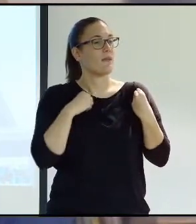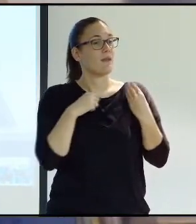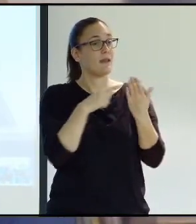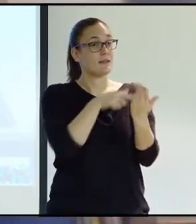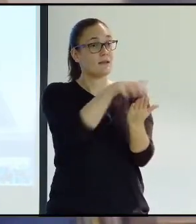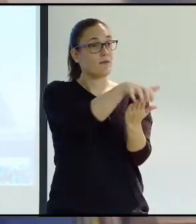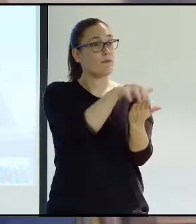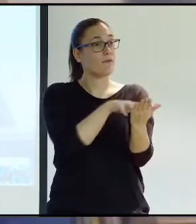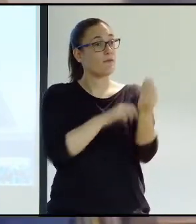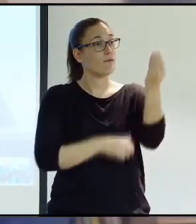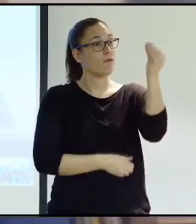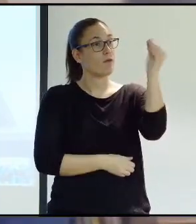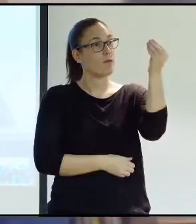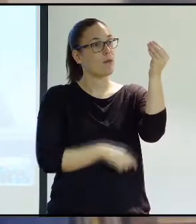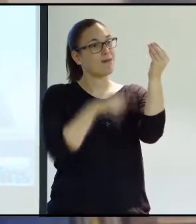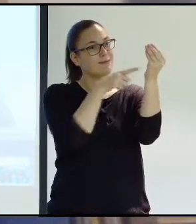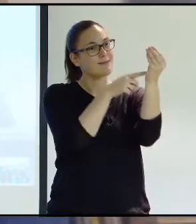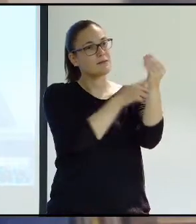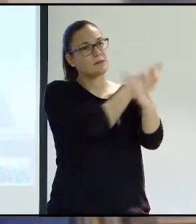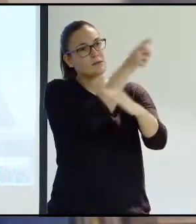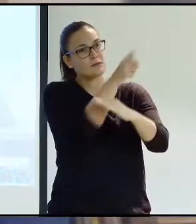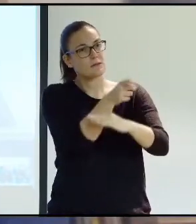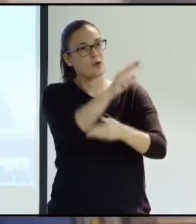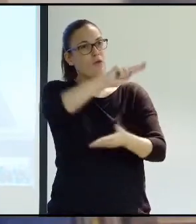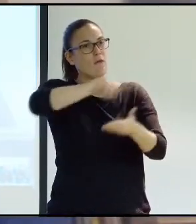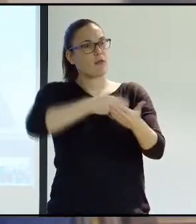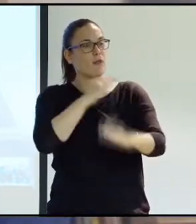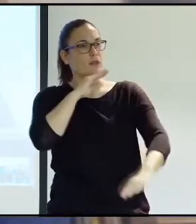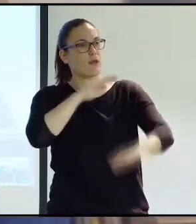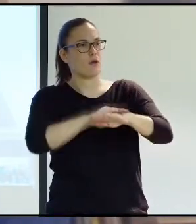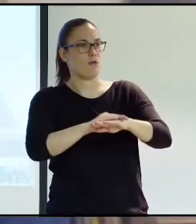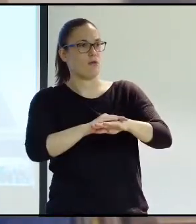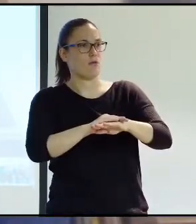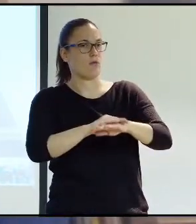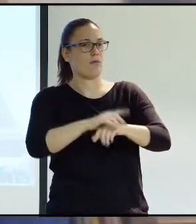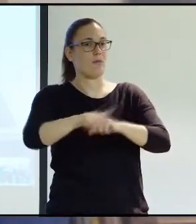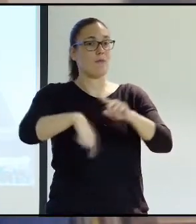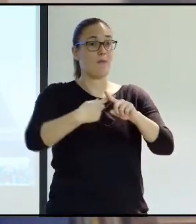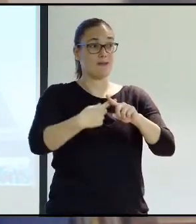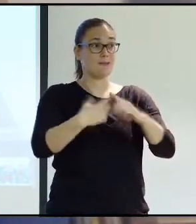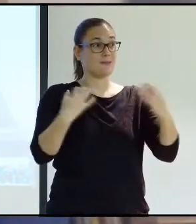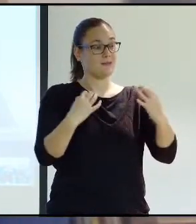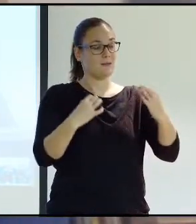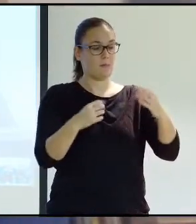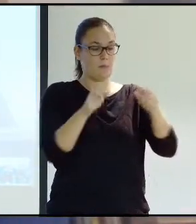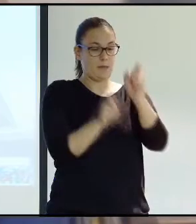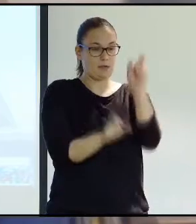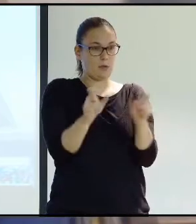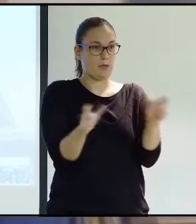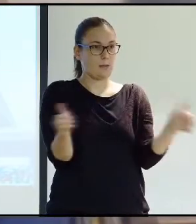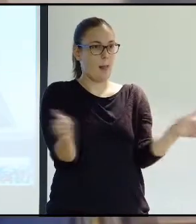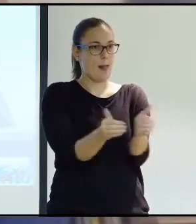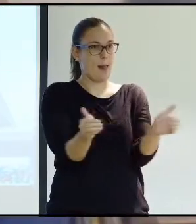to bring about independent living and to force compliance with the UN's convention